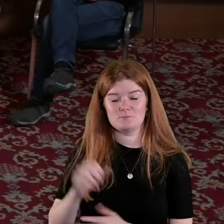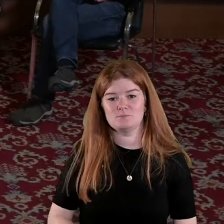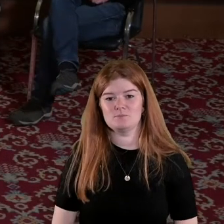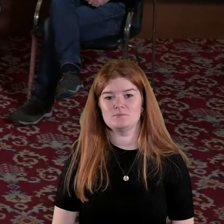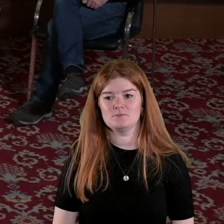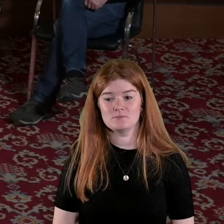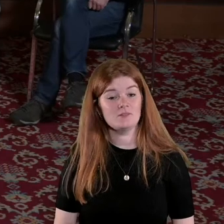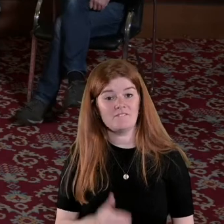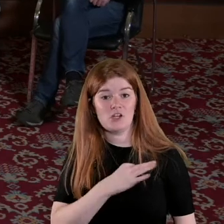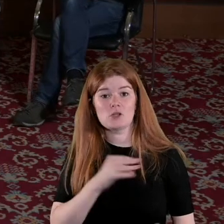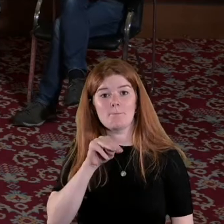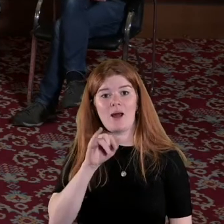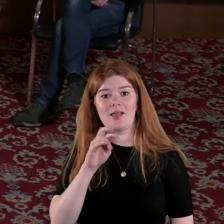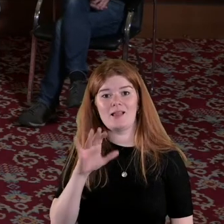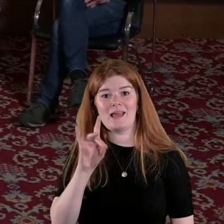Michael Kennedy